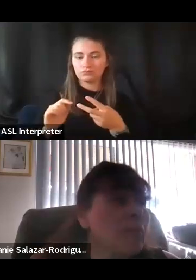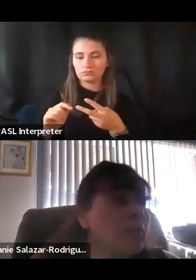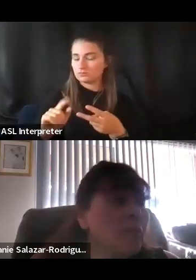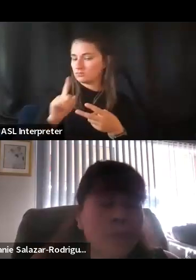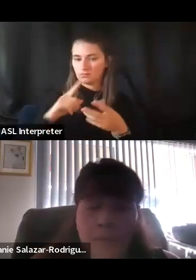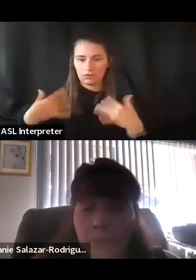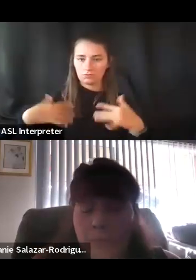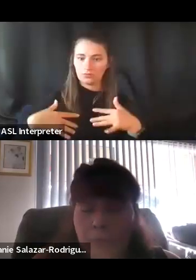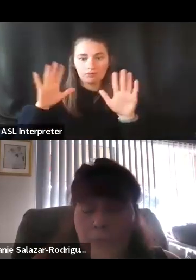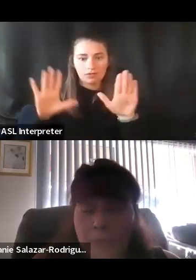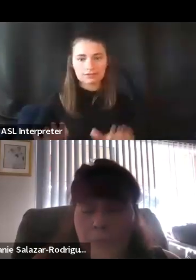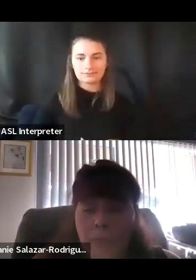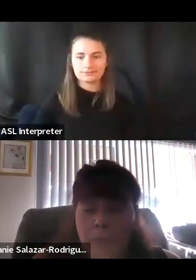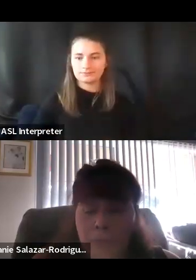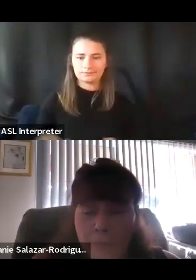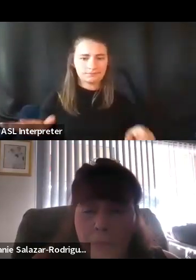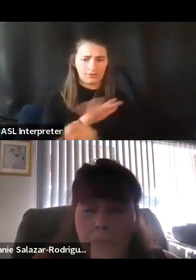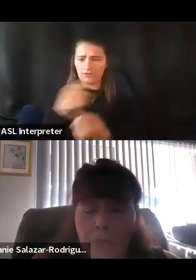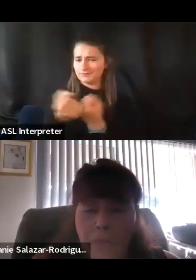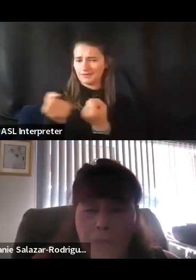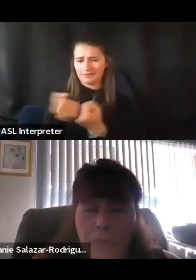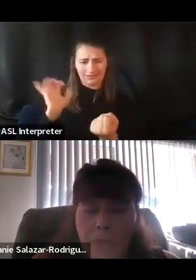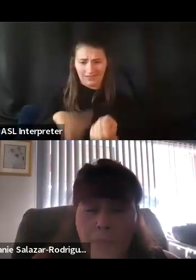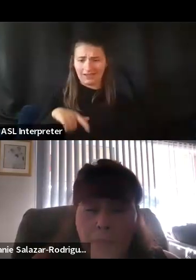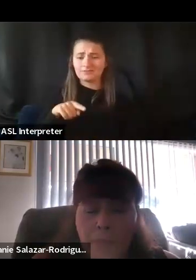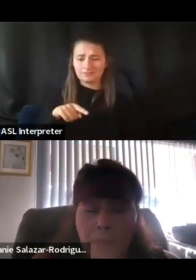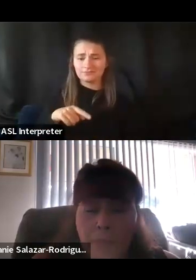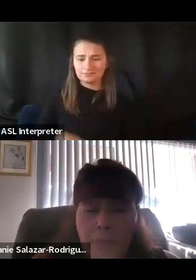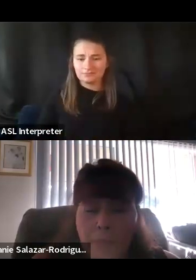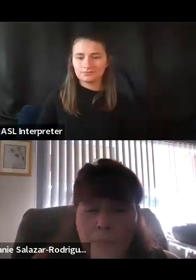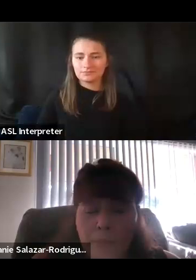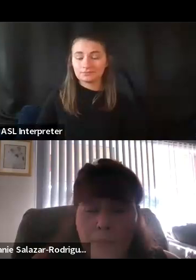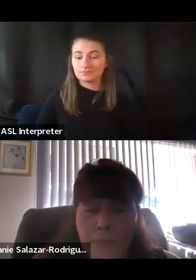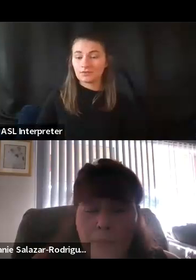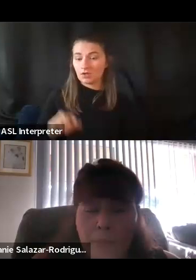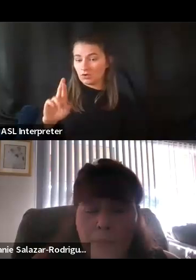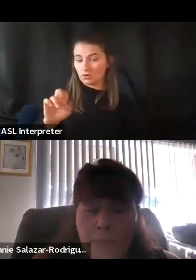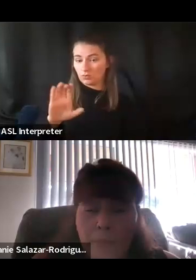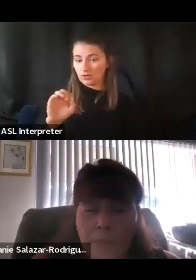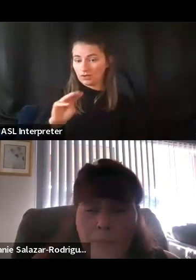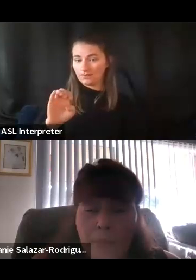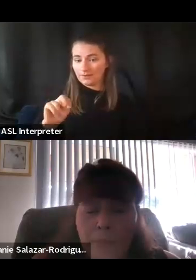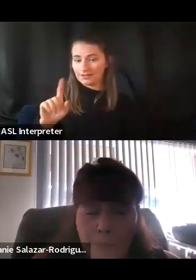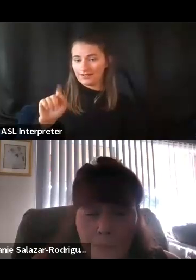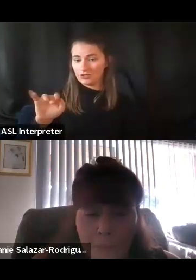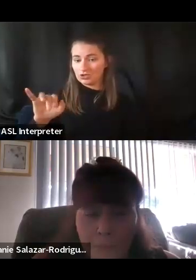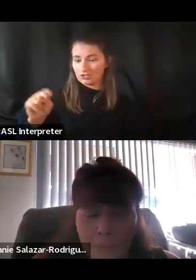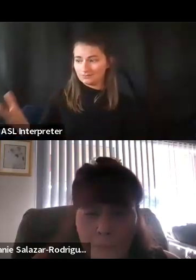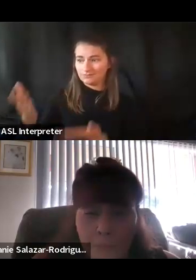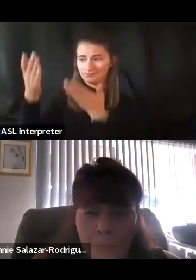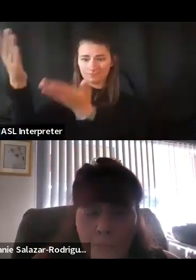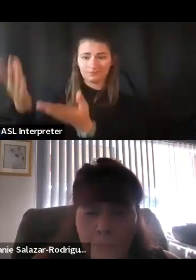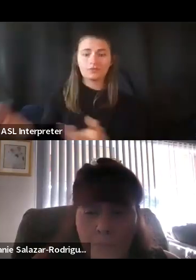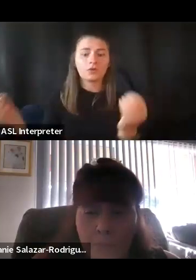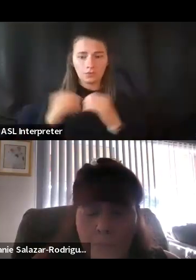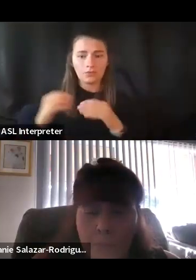That's full advocacy right there. These recommendations go on beyond the